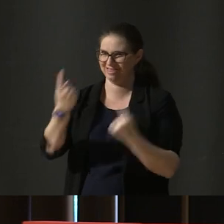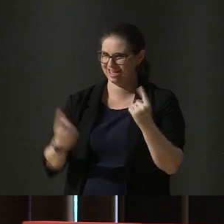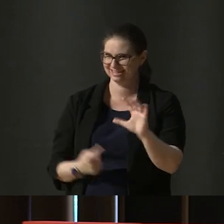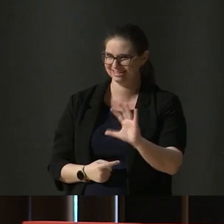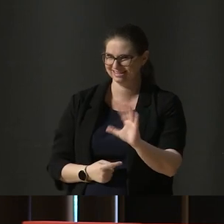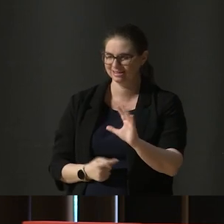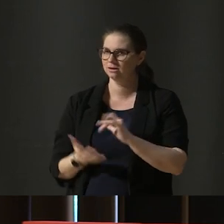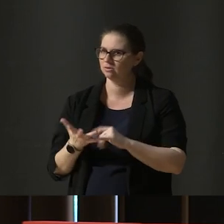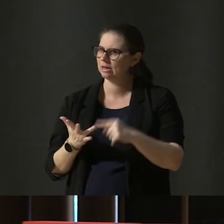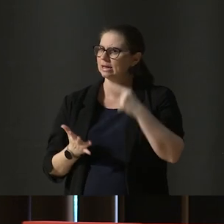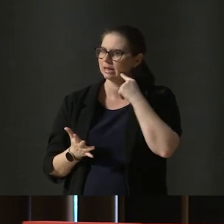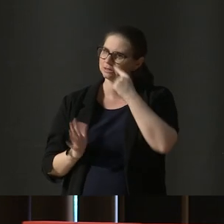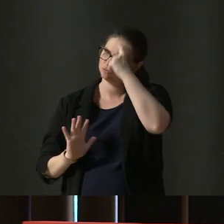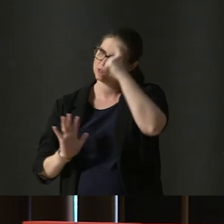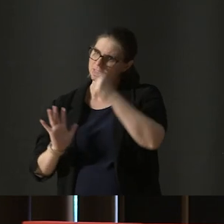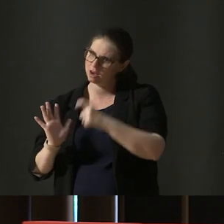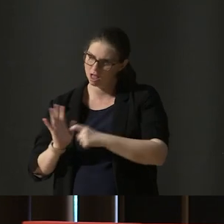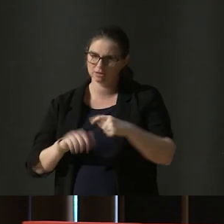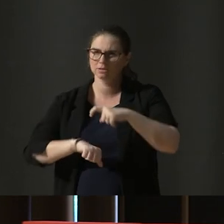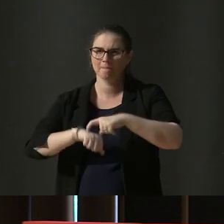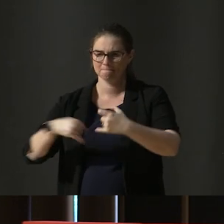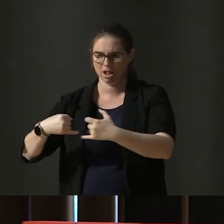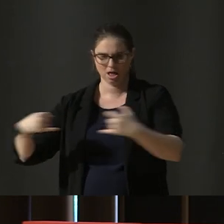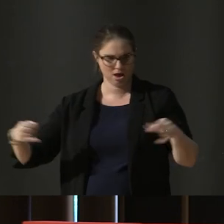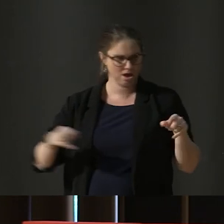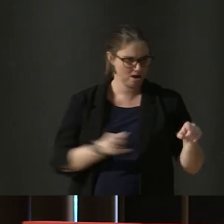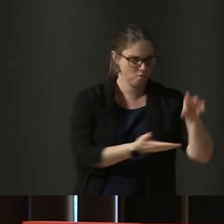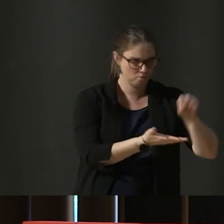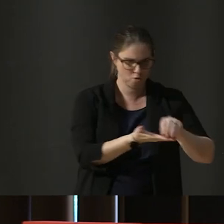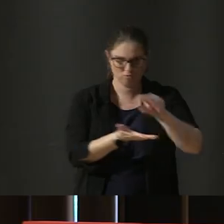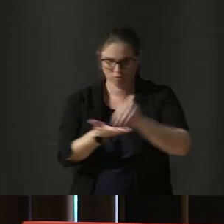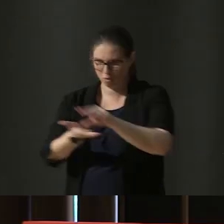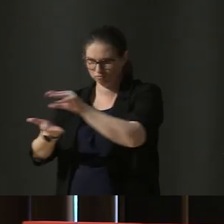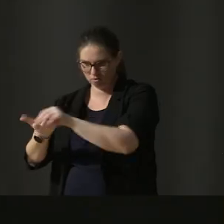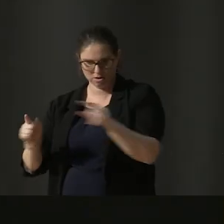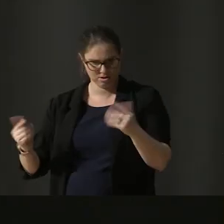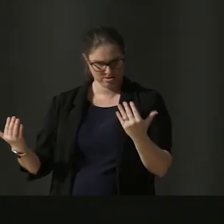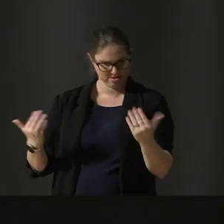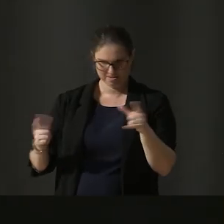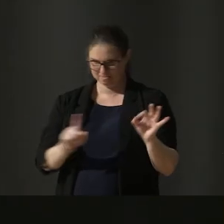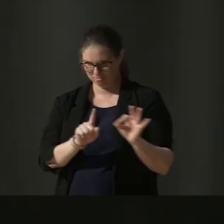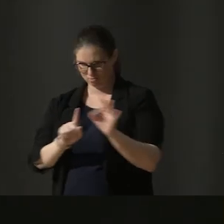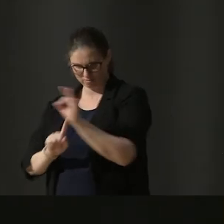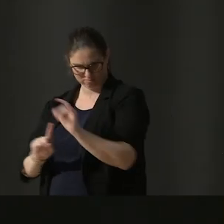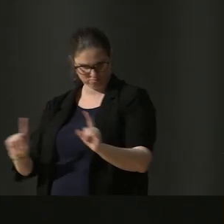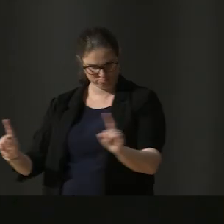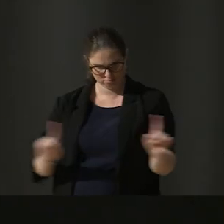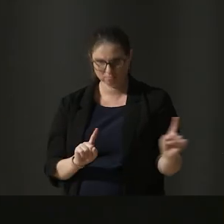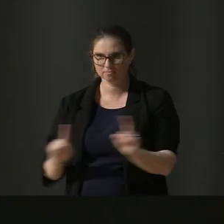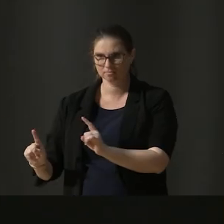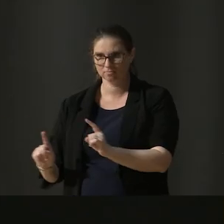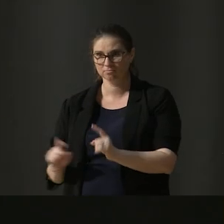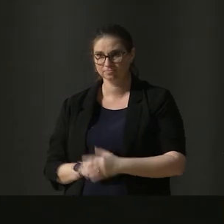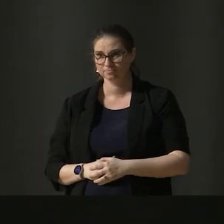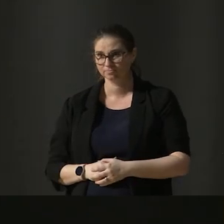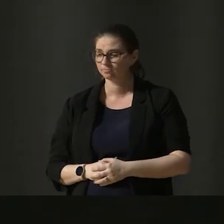by comparing videos from a timeline. You can do this even if you have no musical background. Want to see how it works? Here is